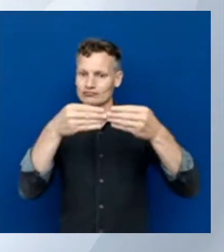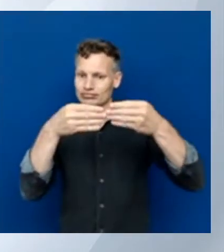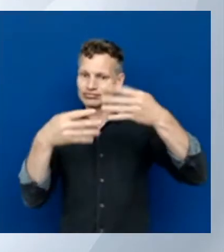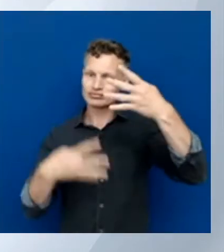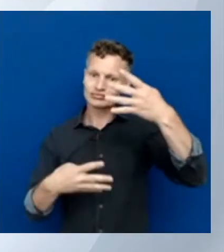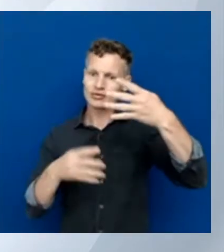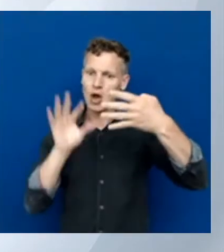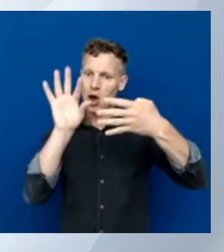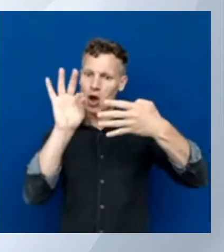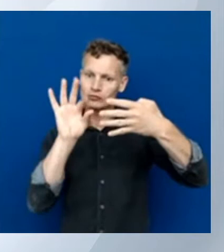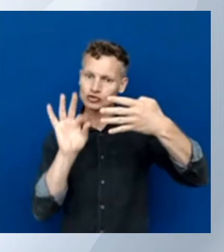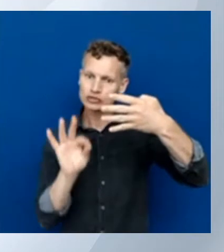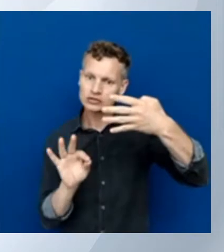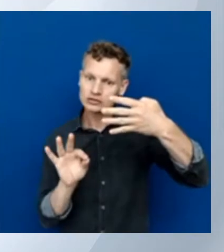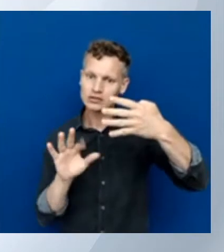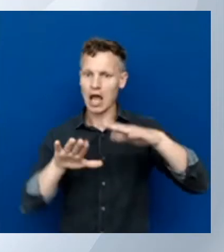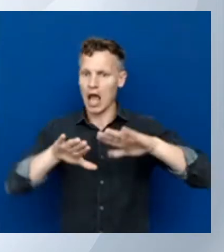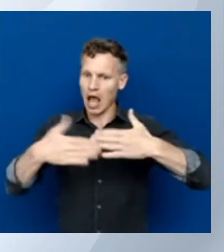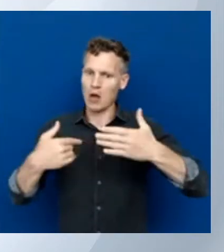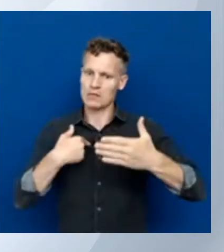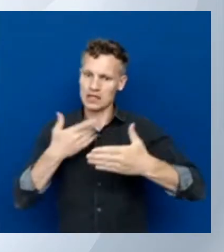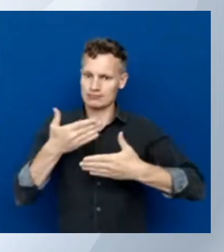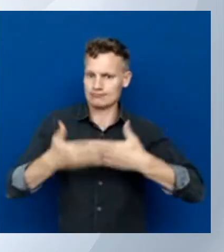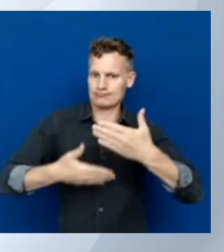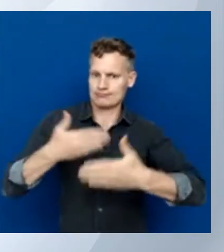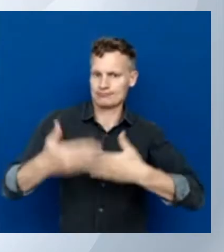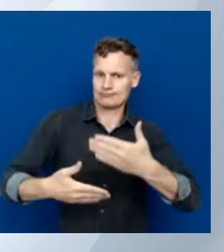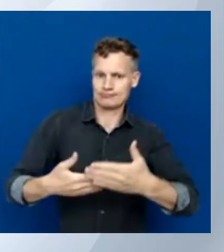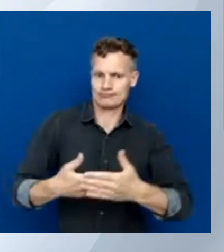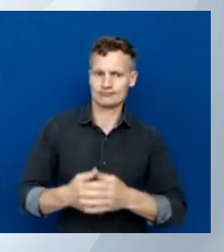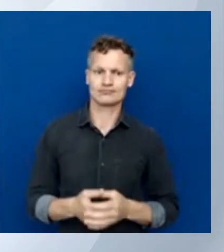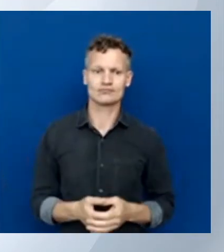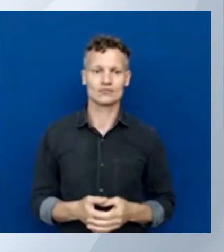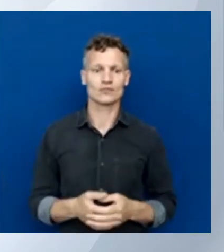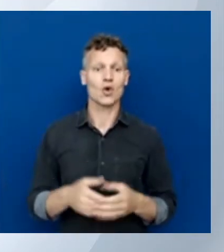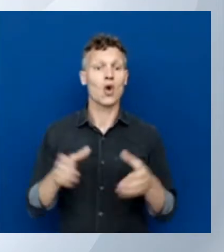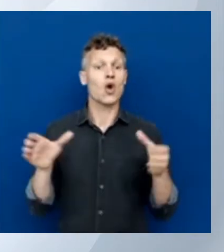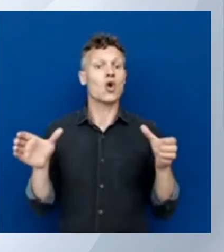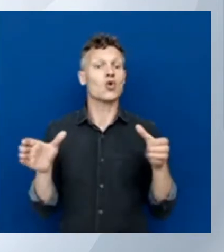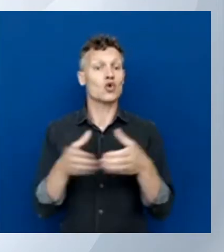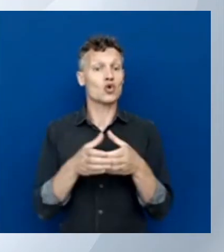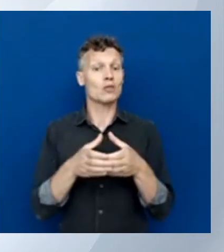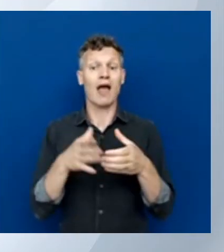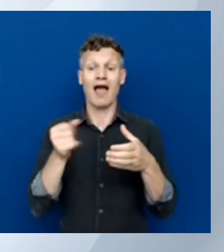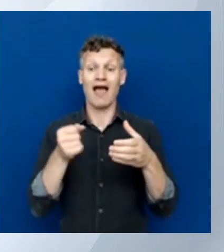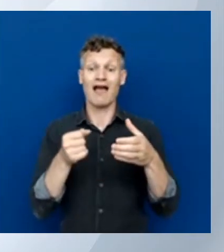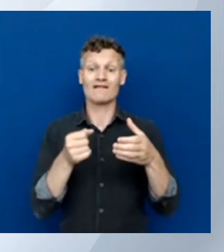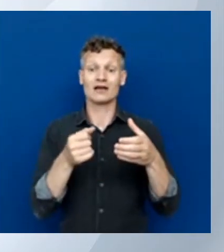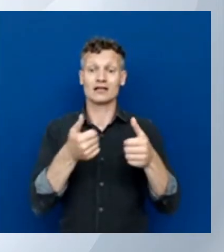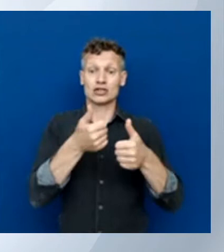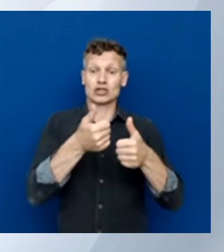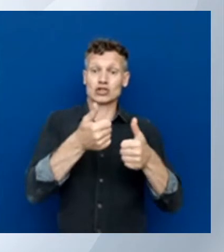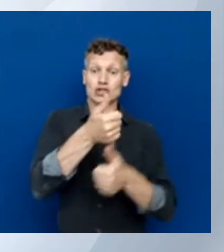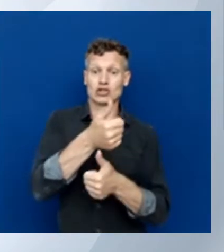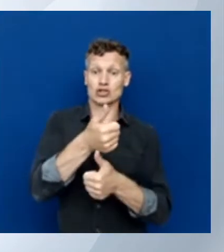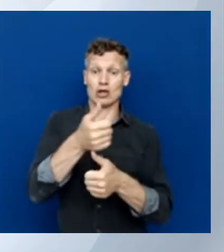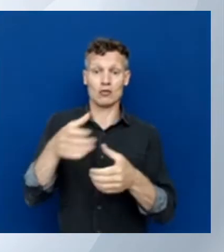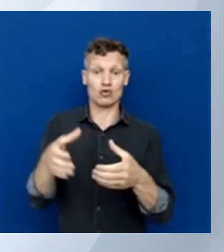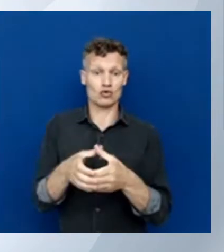groups, can go to the subgroup log, which I do not intend at this point. Or I have the option to